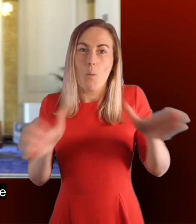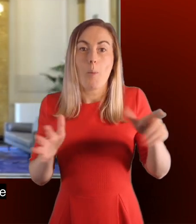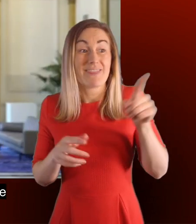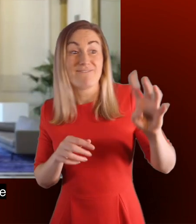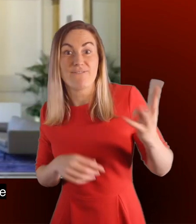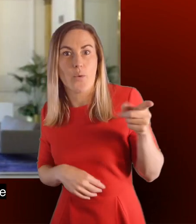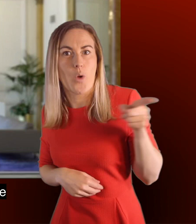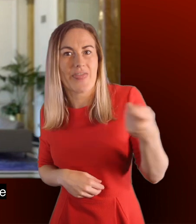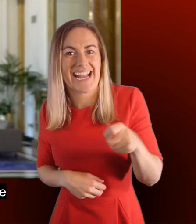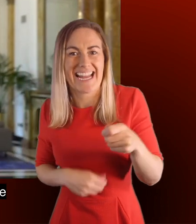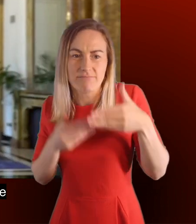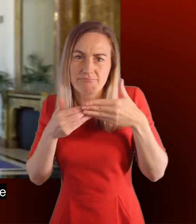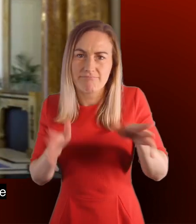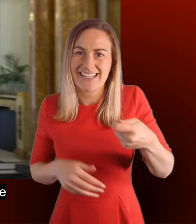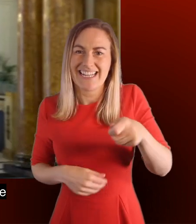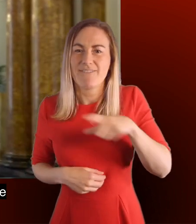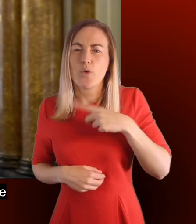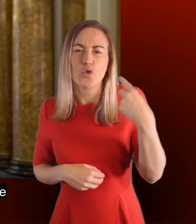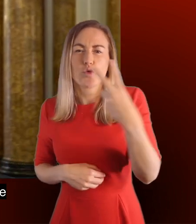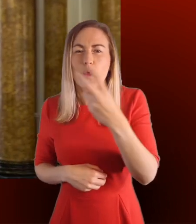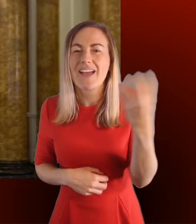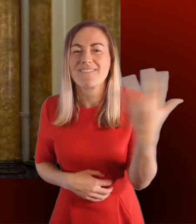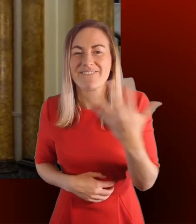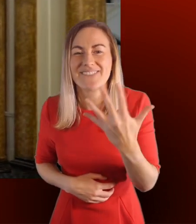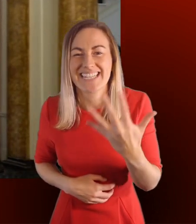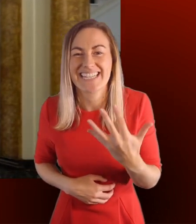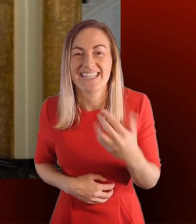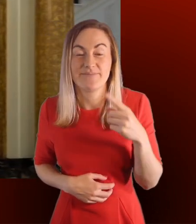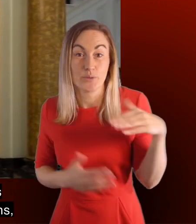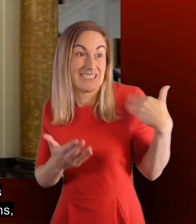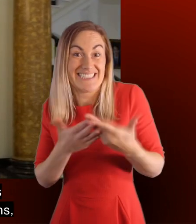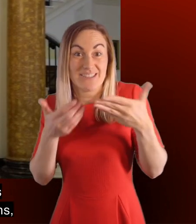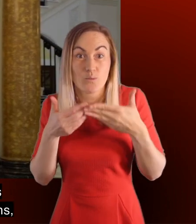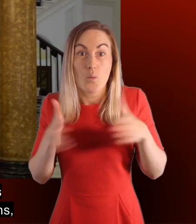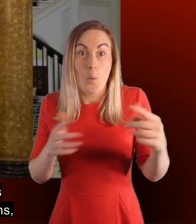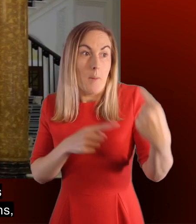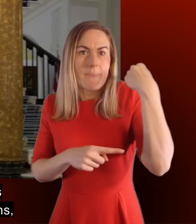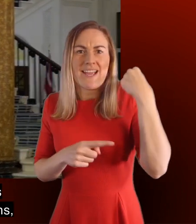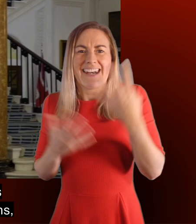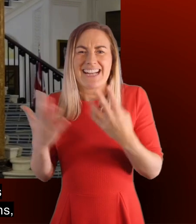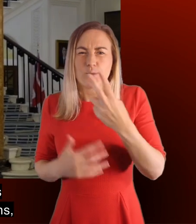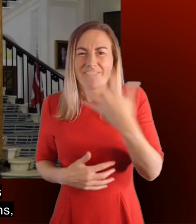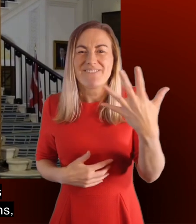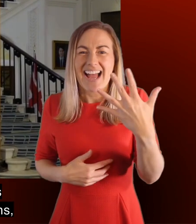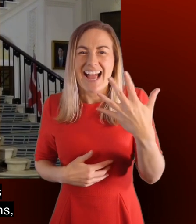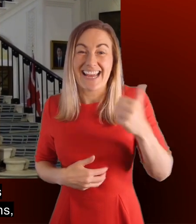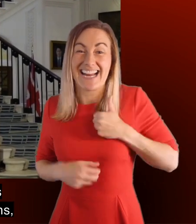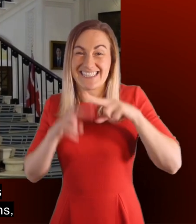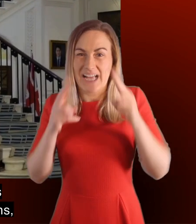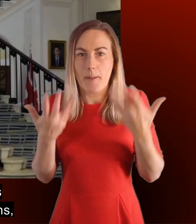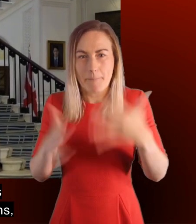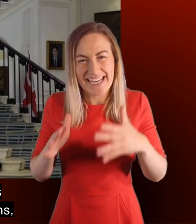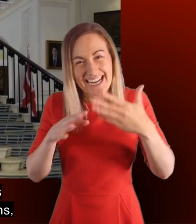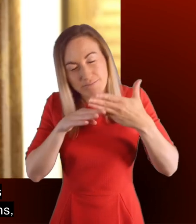fourth was made for the reopening in 2015. Since its grand reopening in 1925 Canada House has undergone